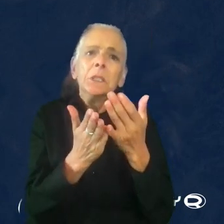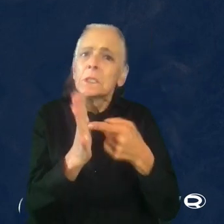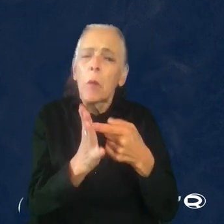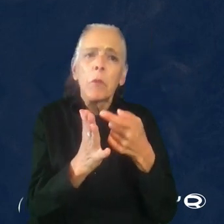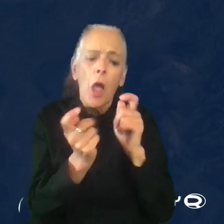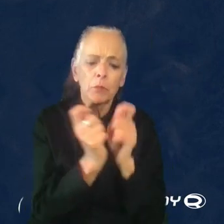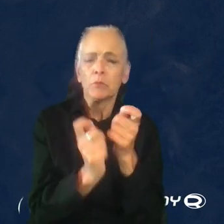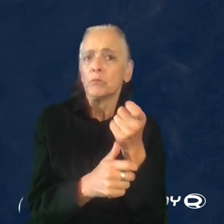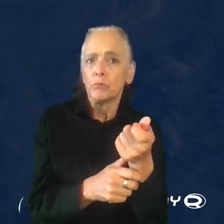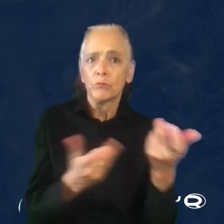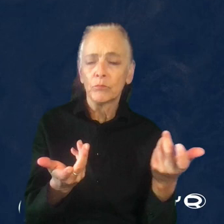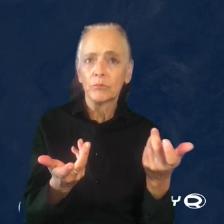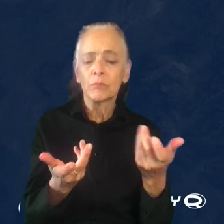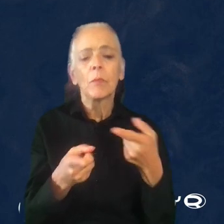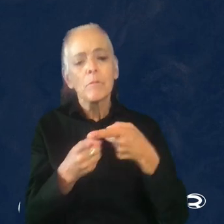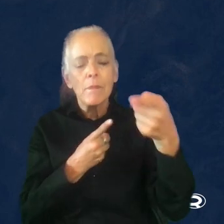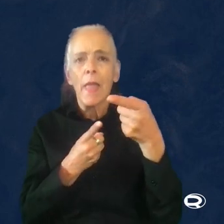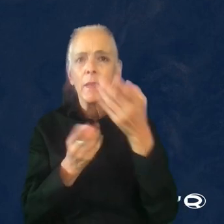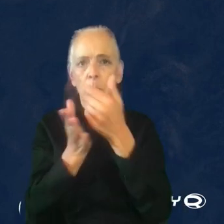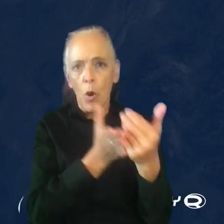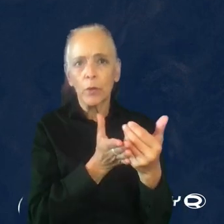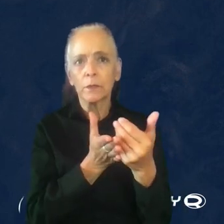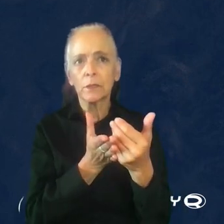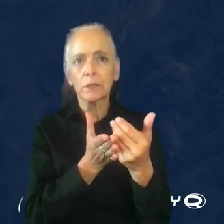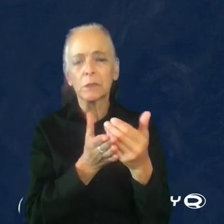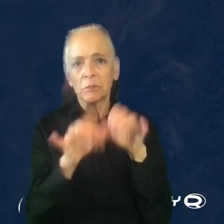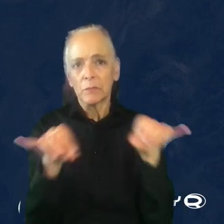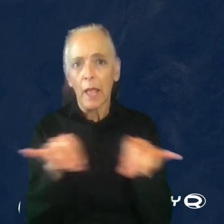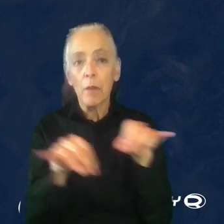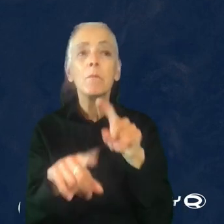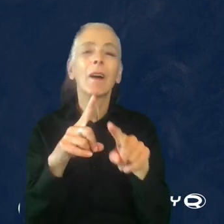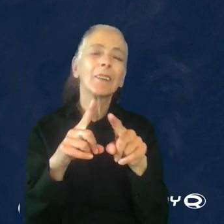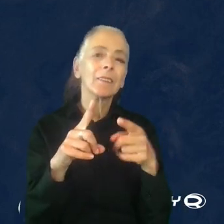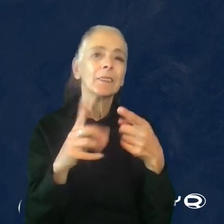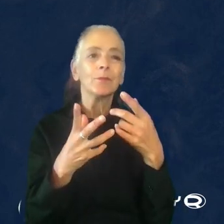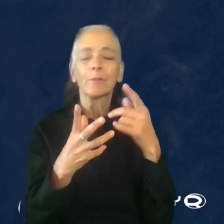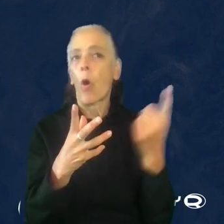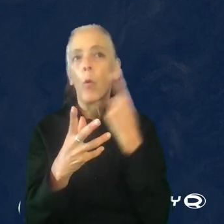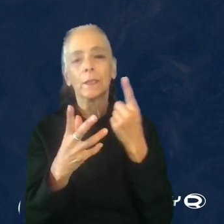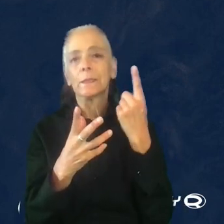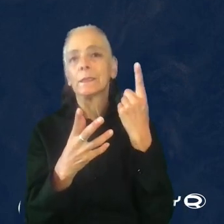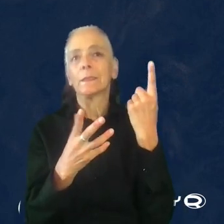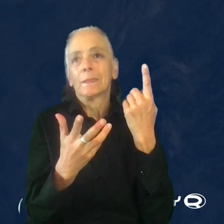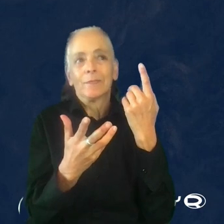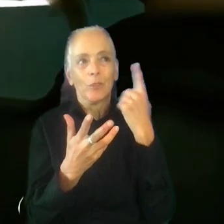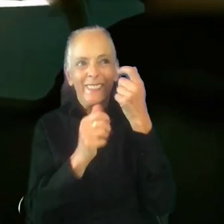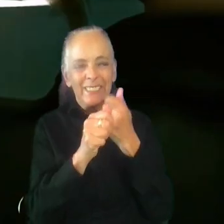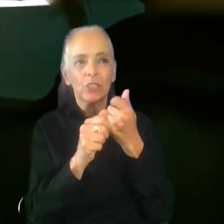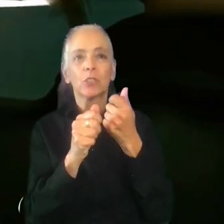The main components are always there, but in practical ways, there is always something different in how we organize research.